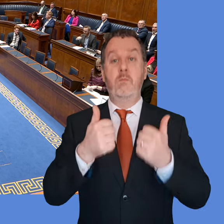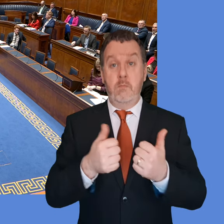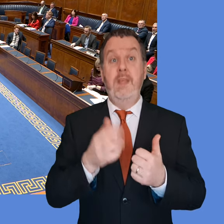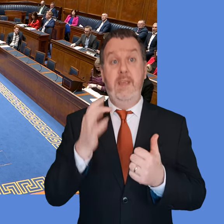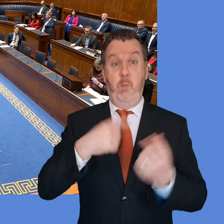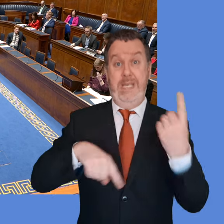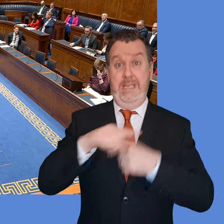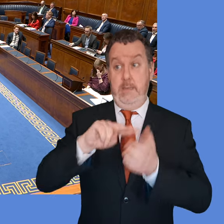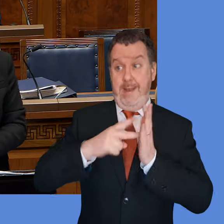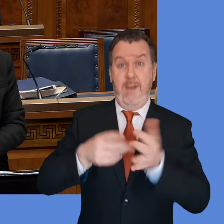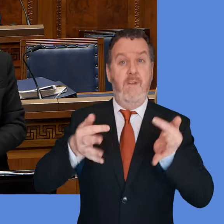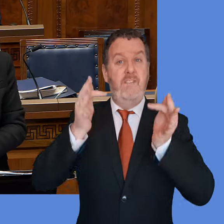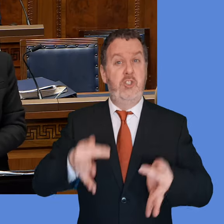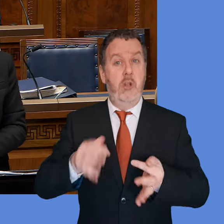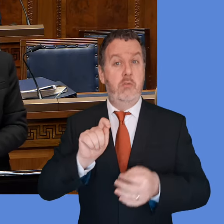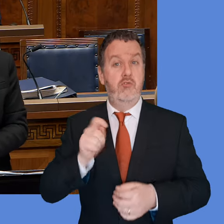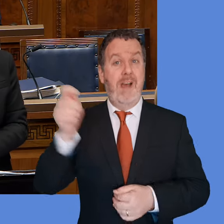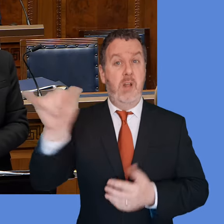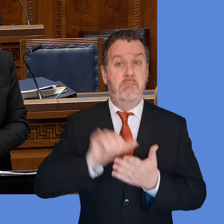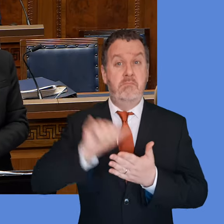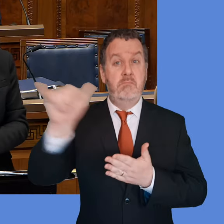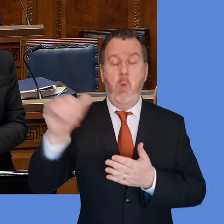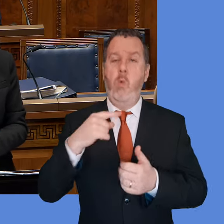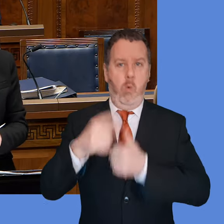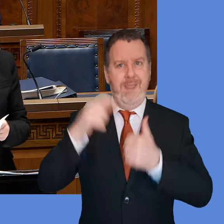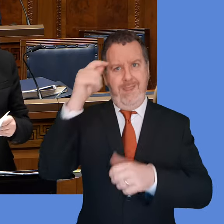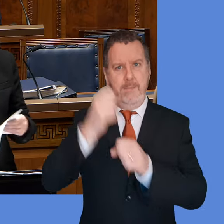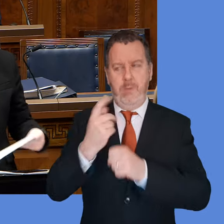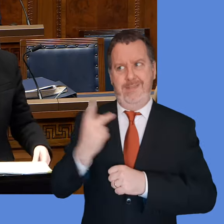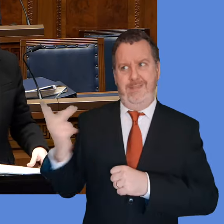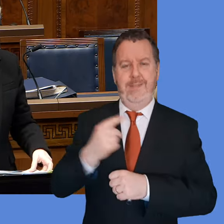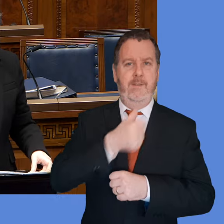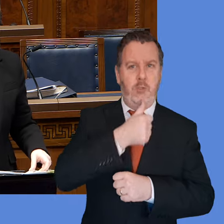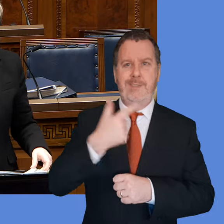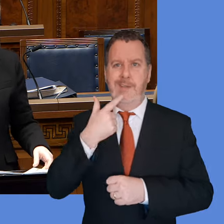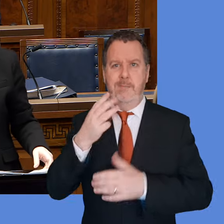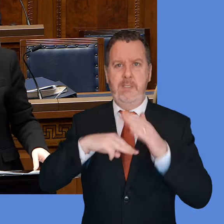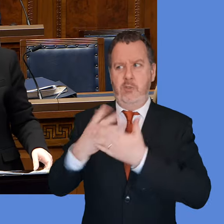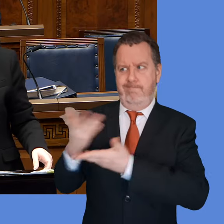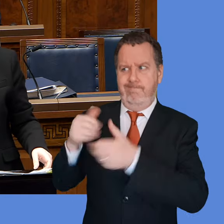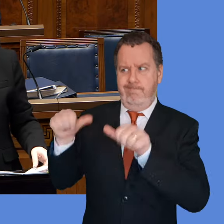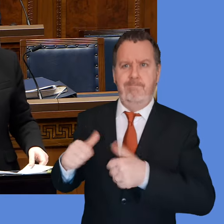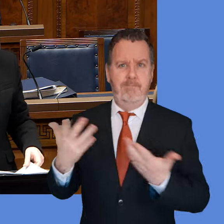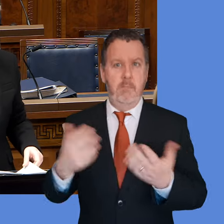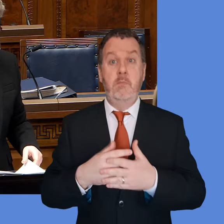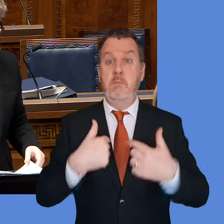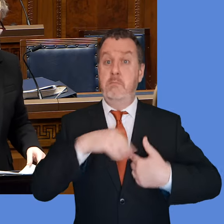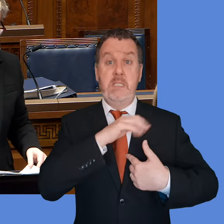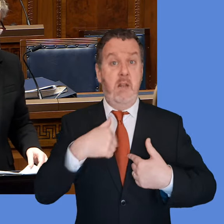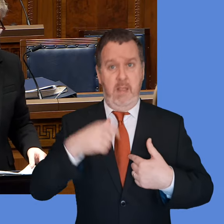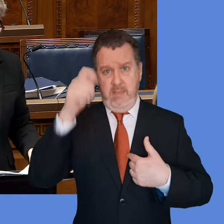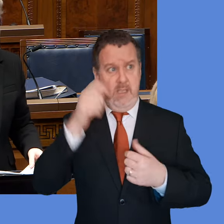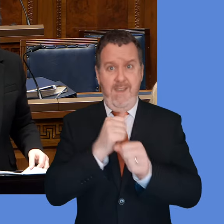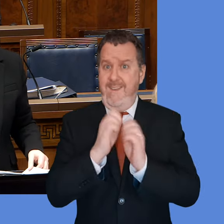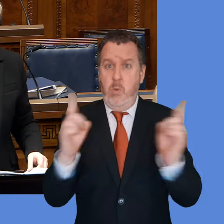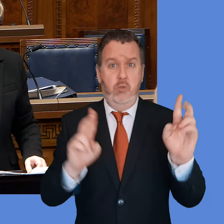When arrangements are made for official travel, these are always within the context of the joint nature of our office. Speaking personally, I believe that it's